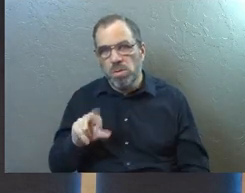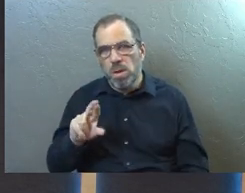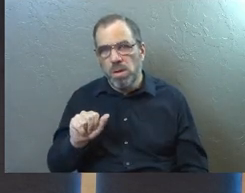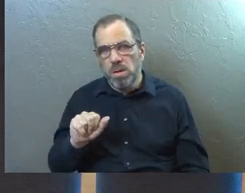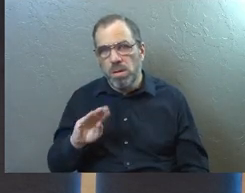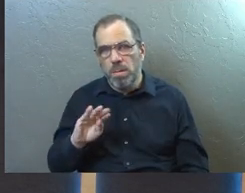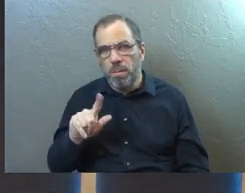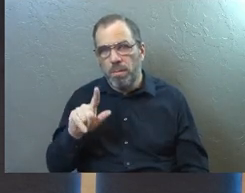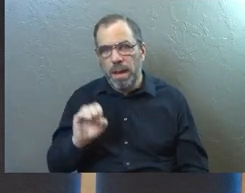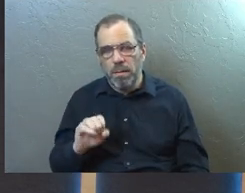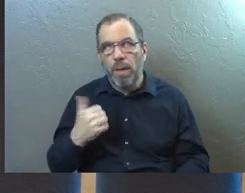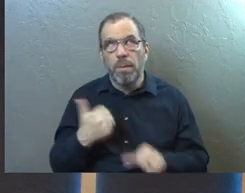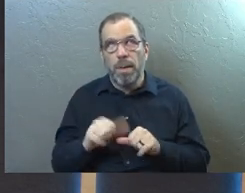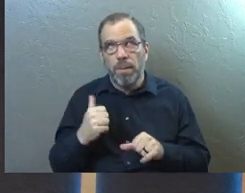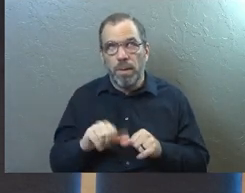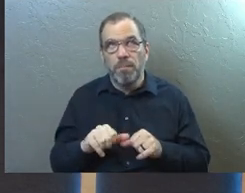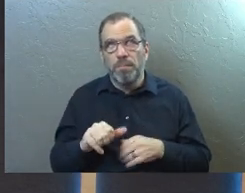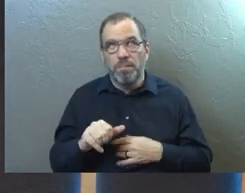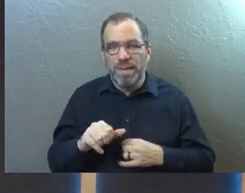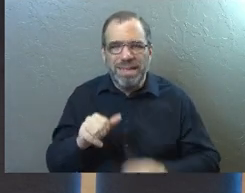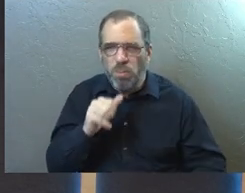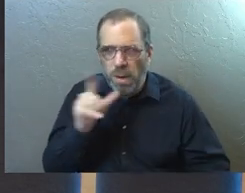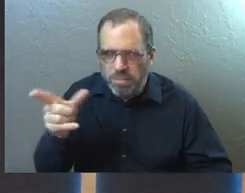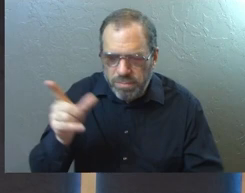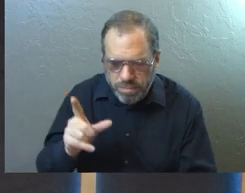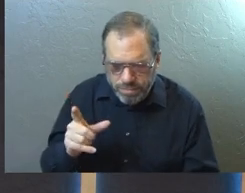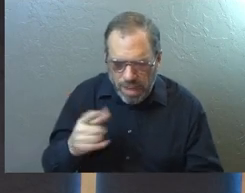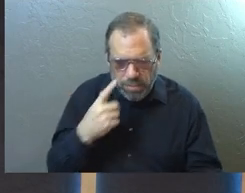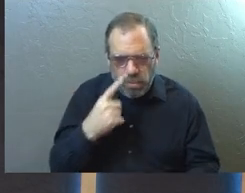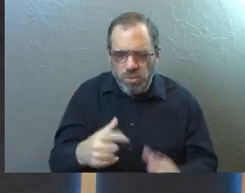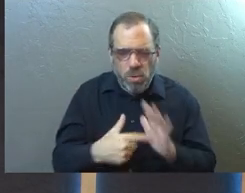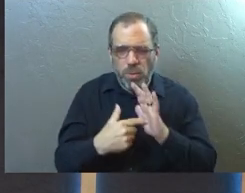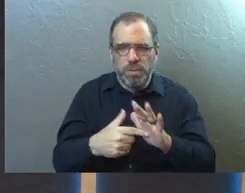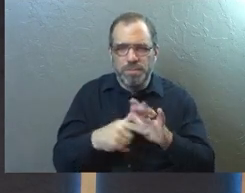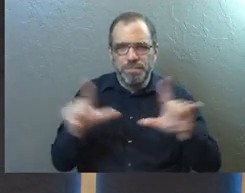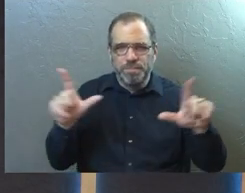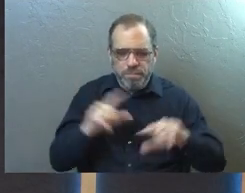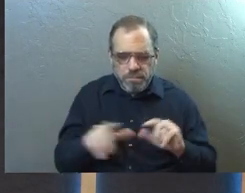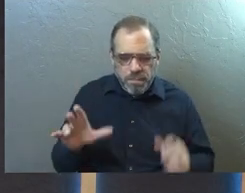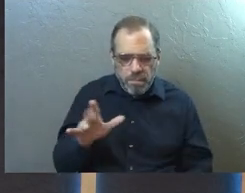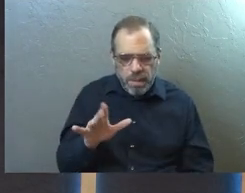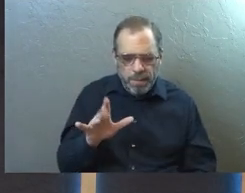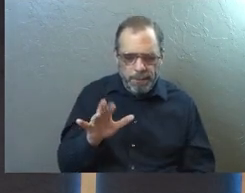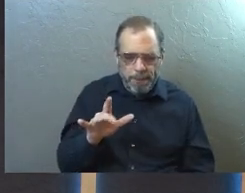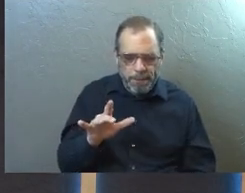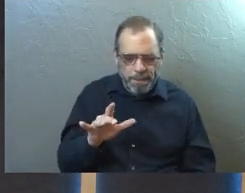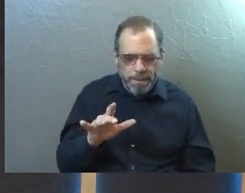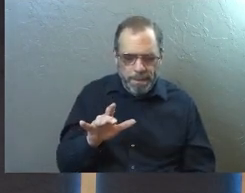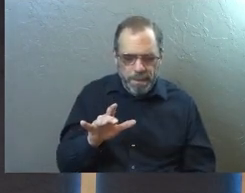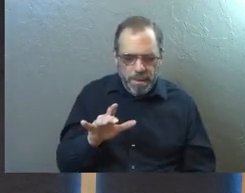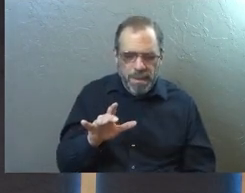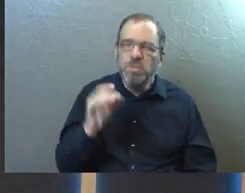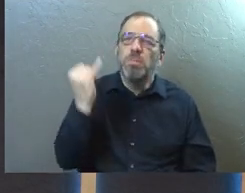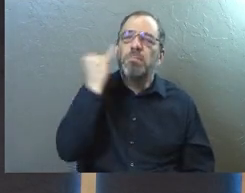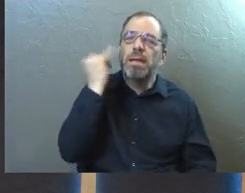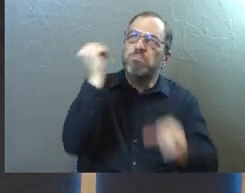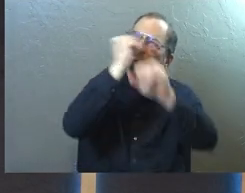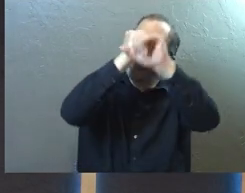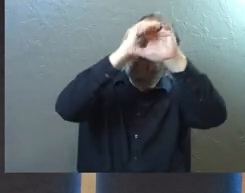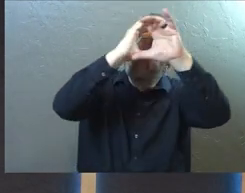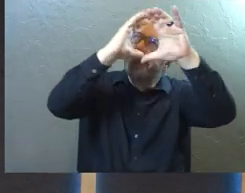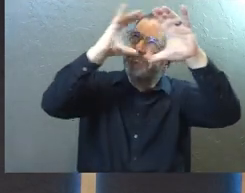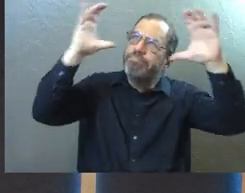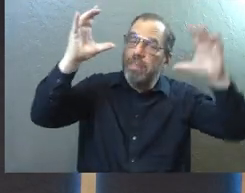reading this story. I was reminded of it and it's not going to be on your screens. I'm just going to kind of walk through what Jesus teaches. And he says, so imagine there's